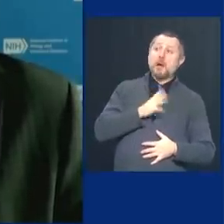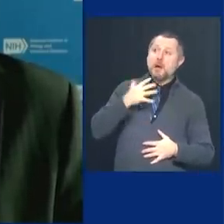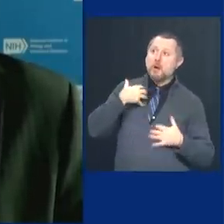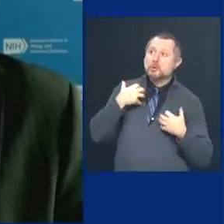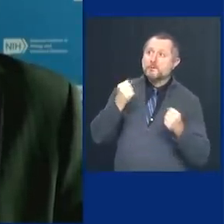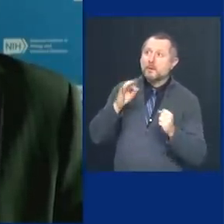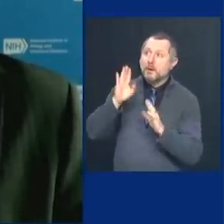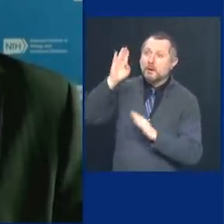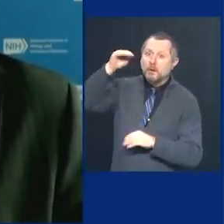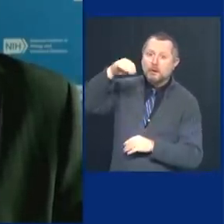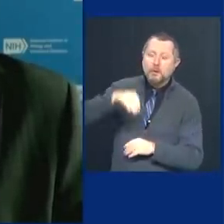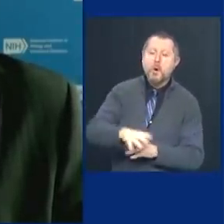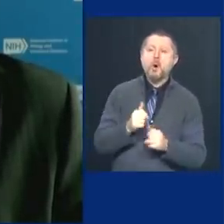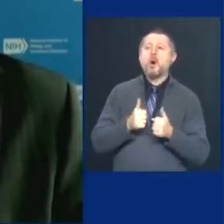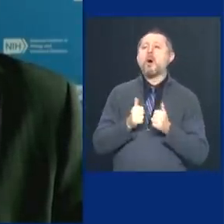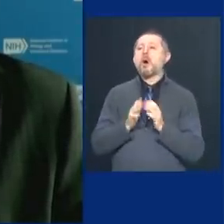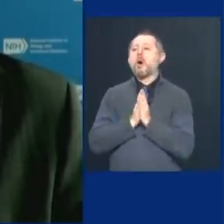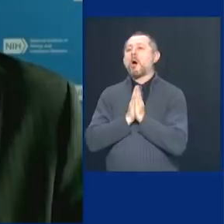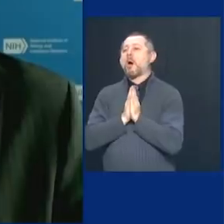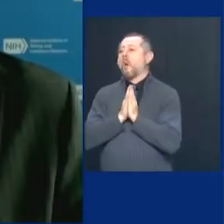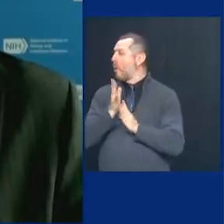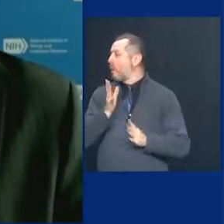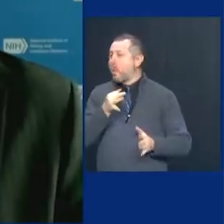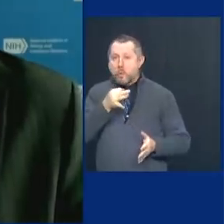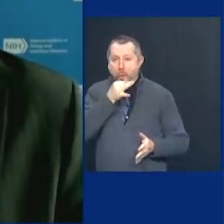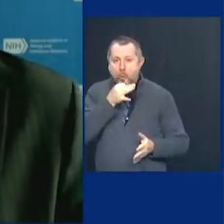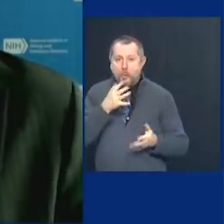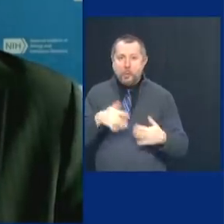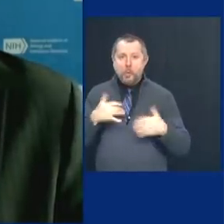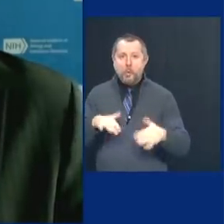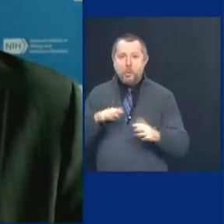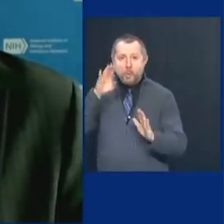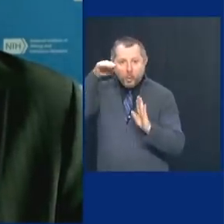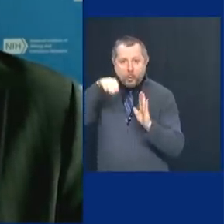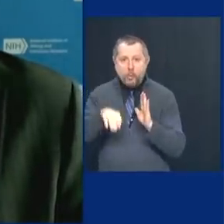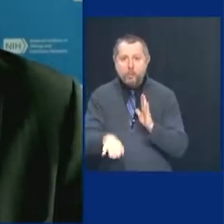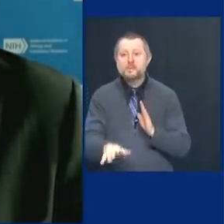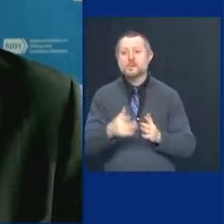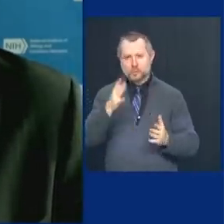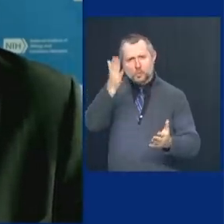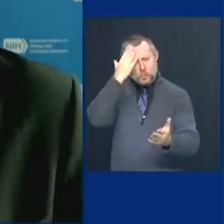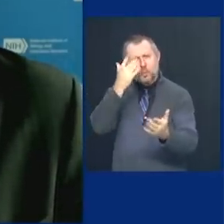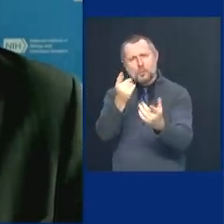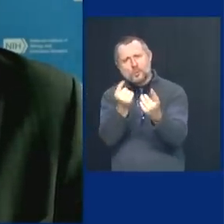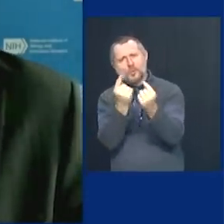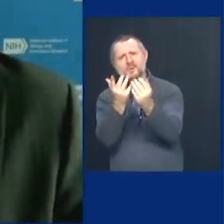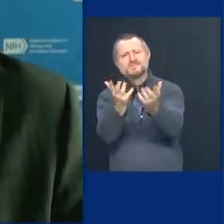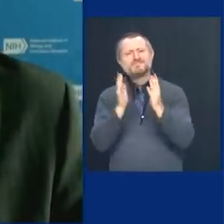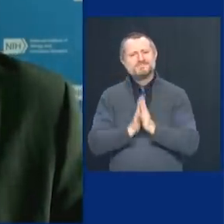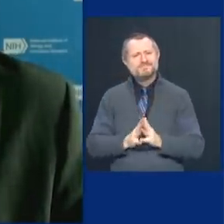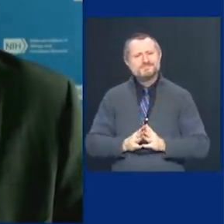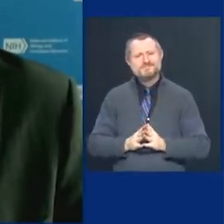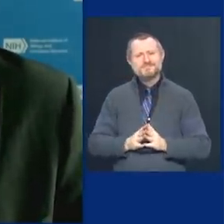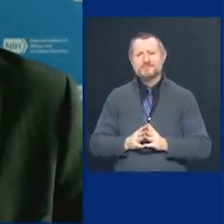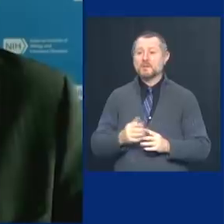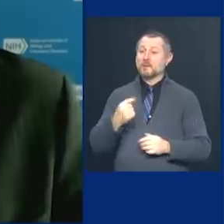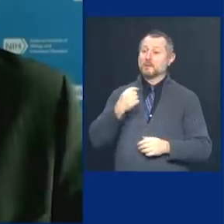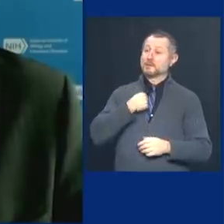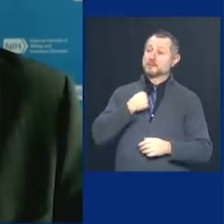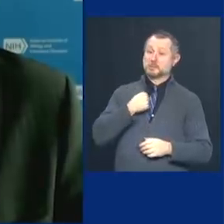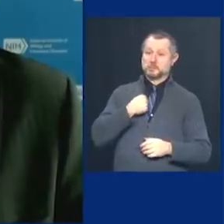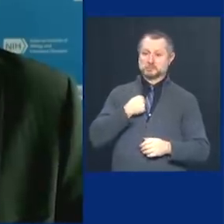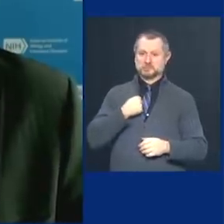you kept your test positivity low because you did the prudent things that you need to do. And I was following it from here in Washington.